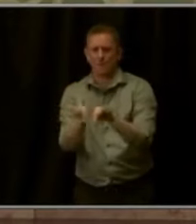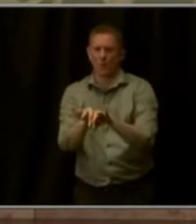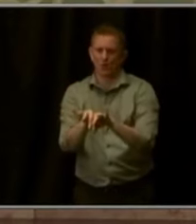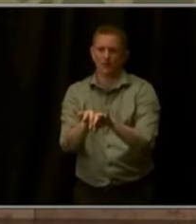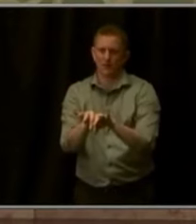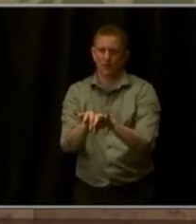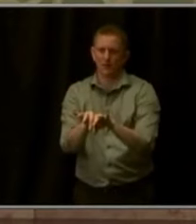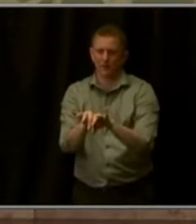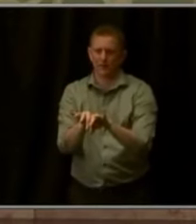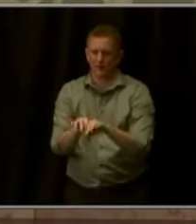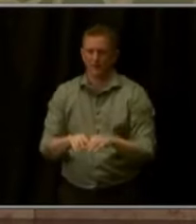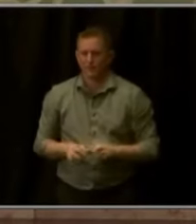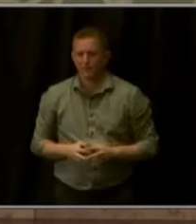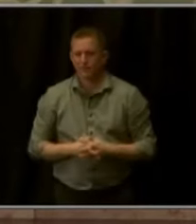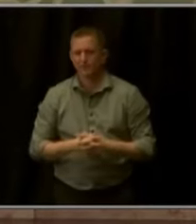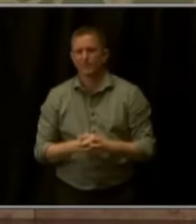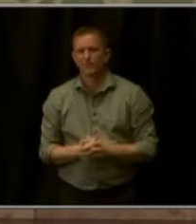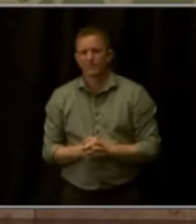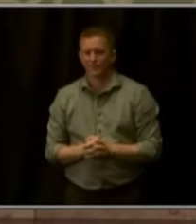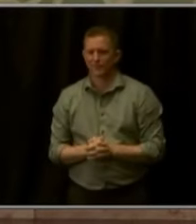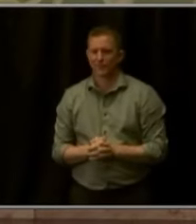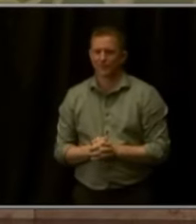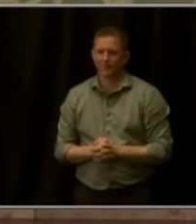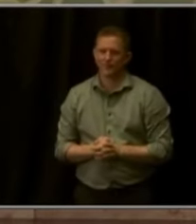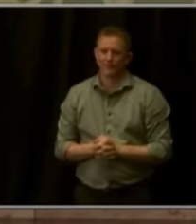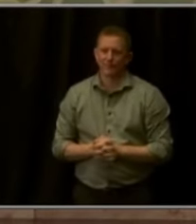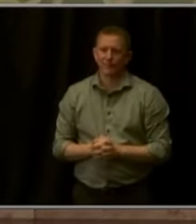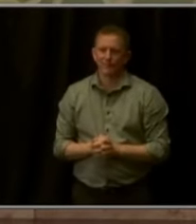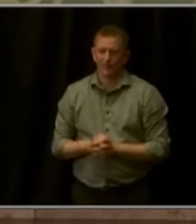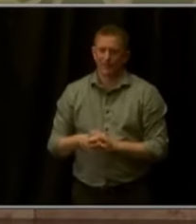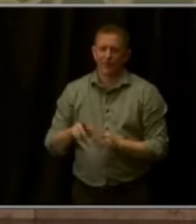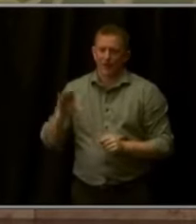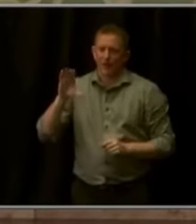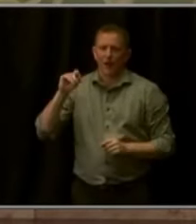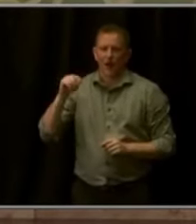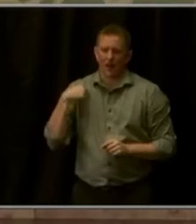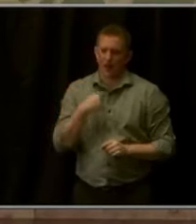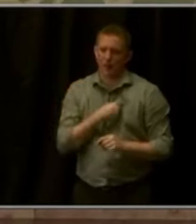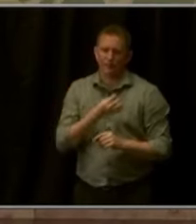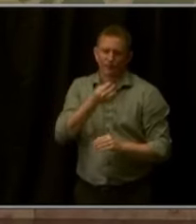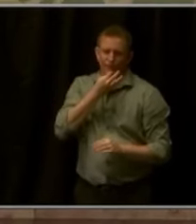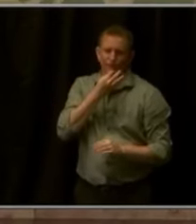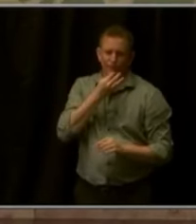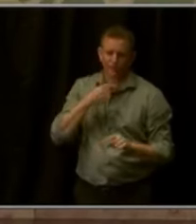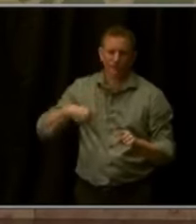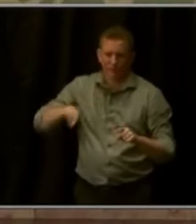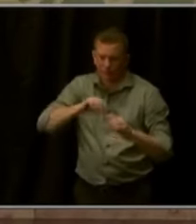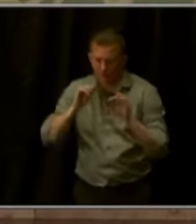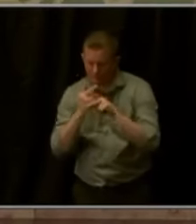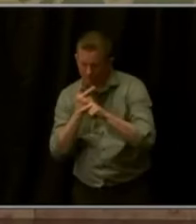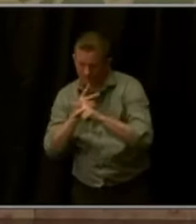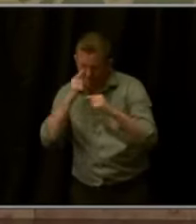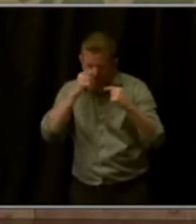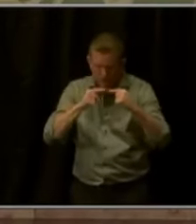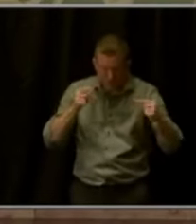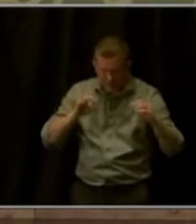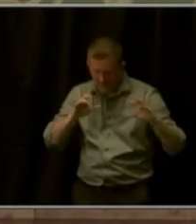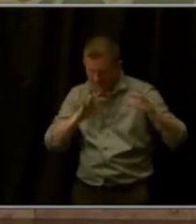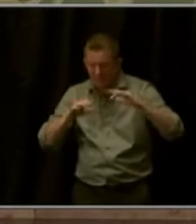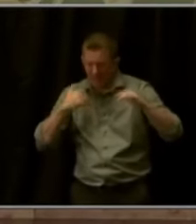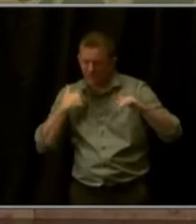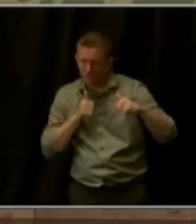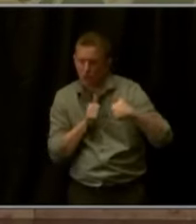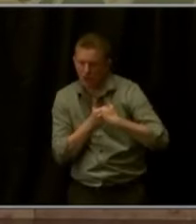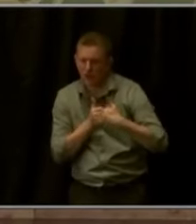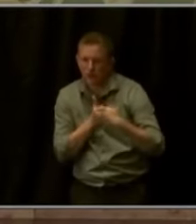This is something that Colorado is particularly good at. But these skills are often challenged both between and within our own